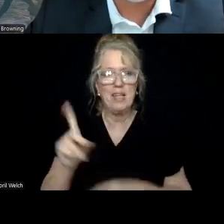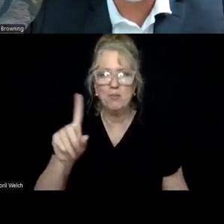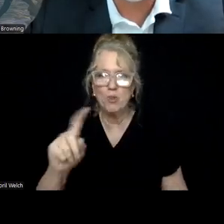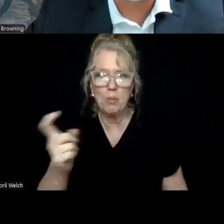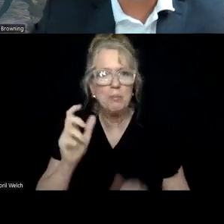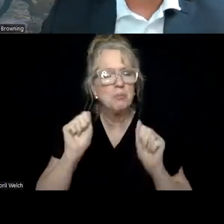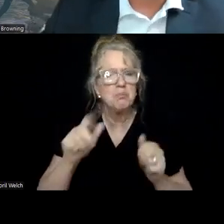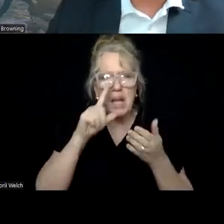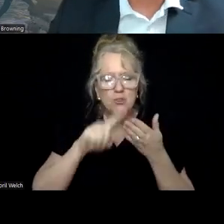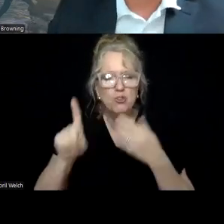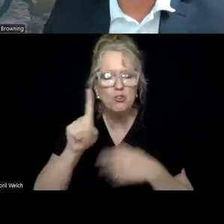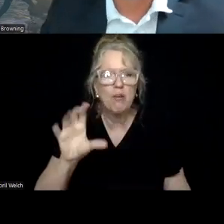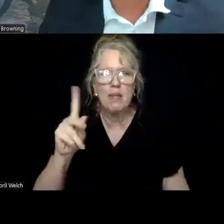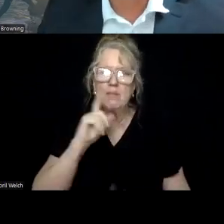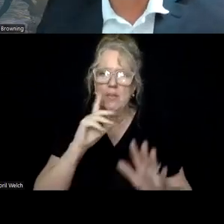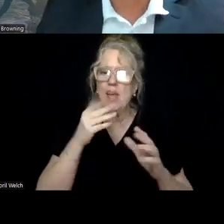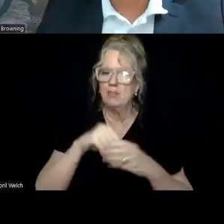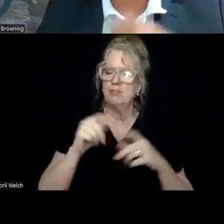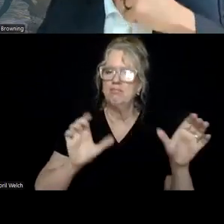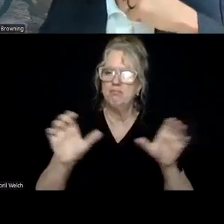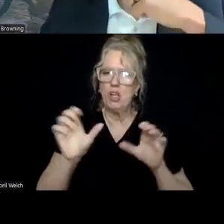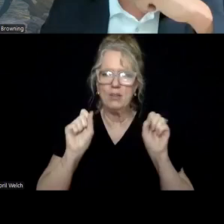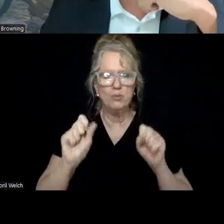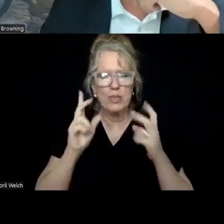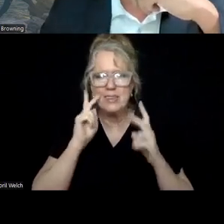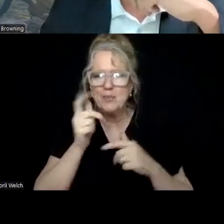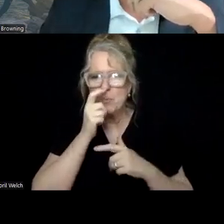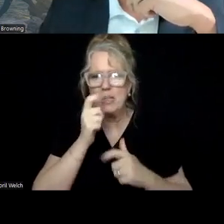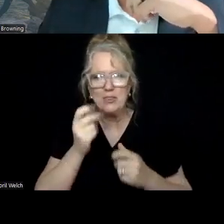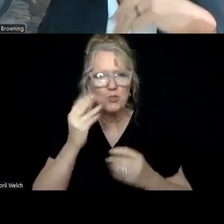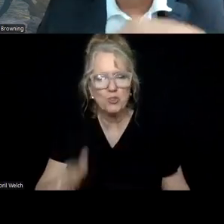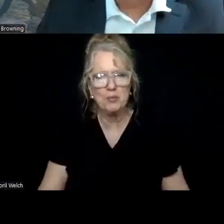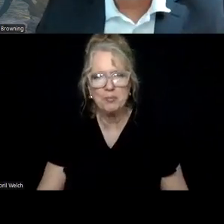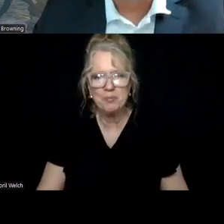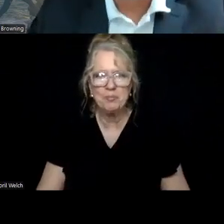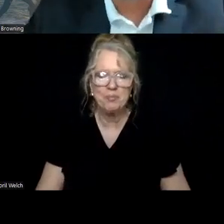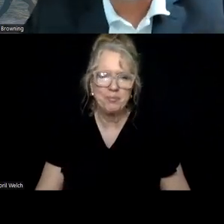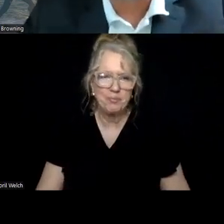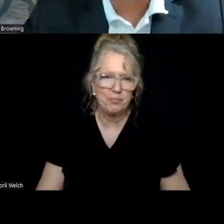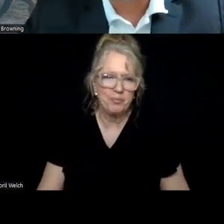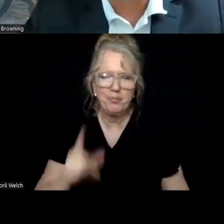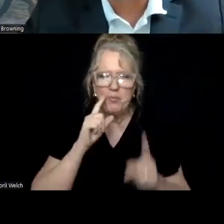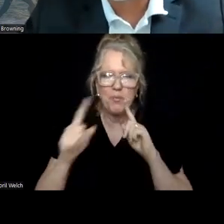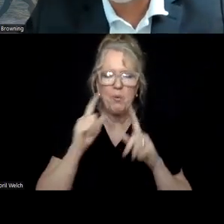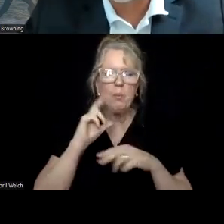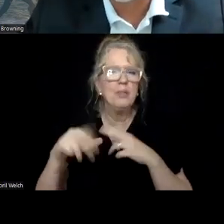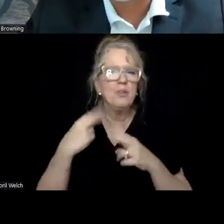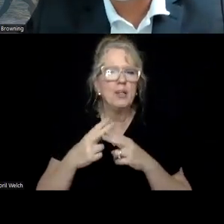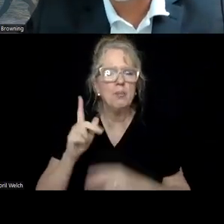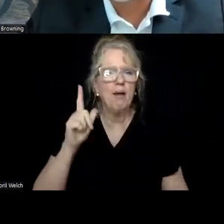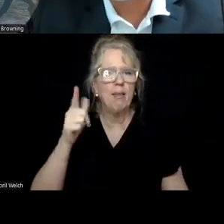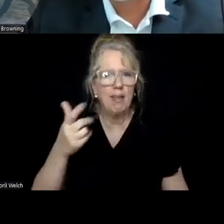please check that out in the link provided in the chat to be able to see some interesting information on that. We're going to be talking a little bit later on